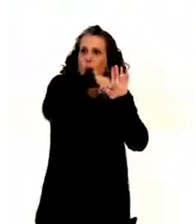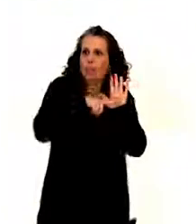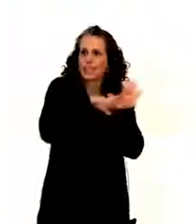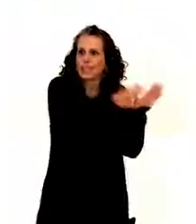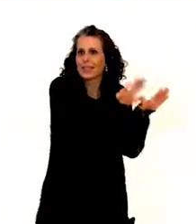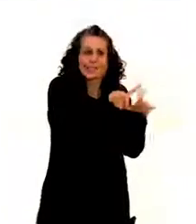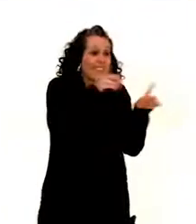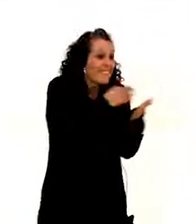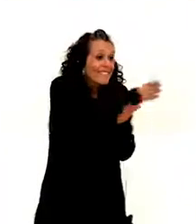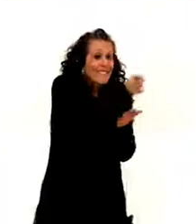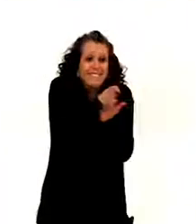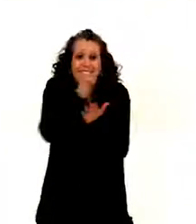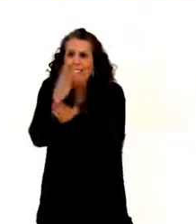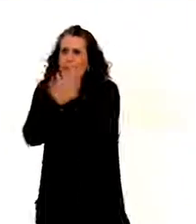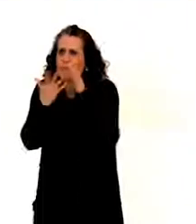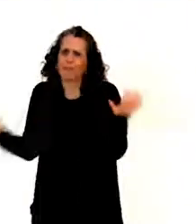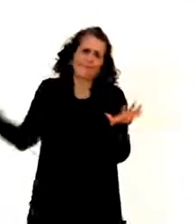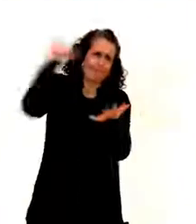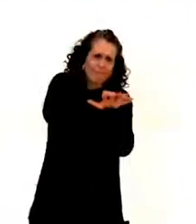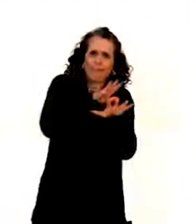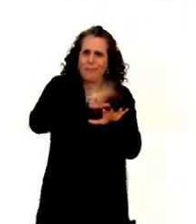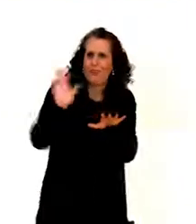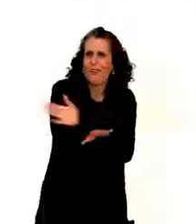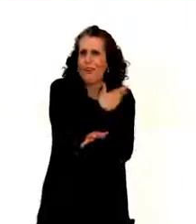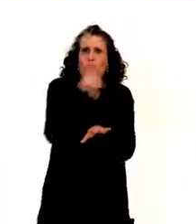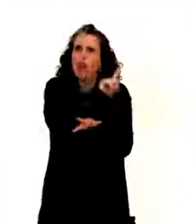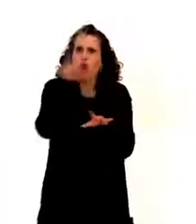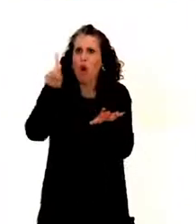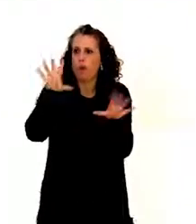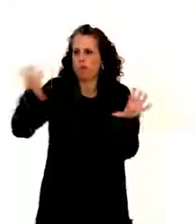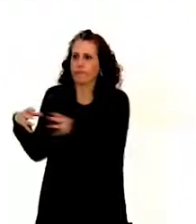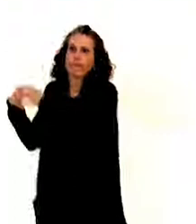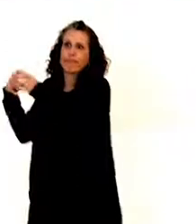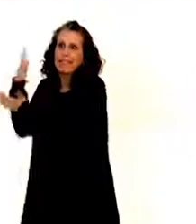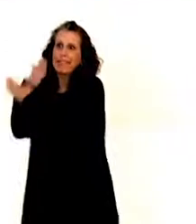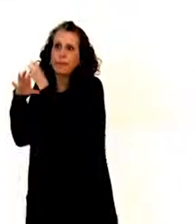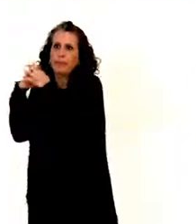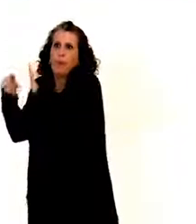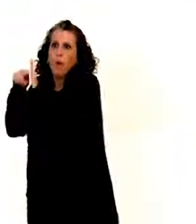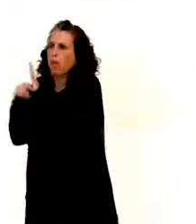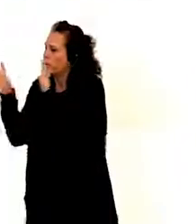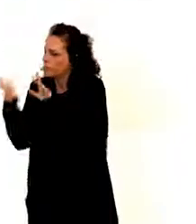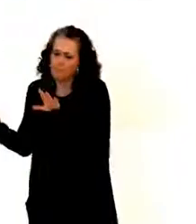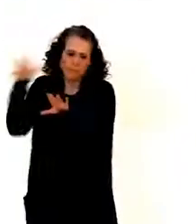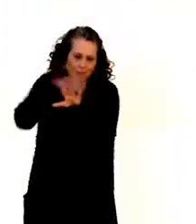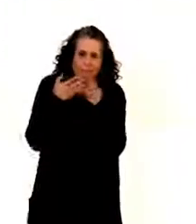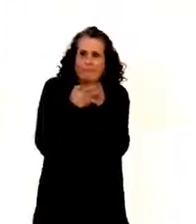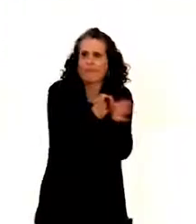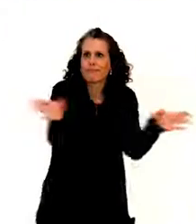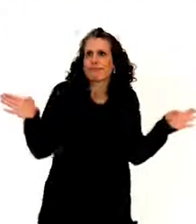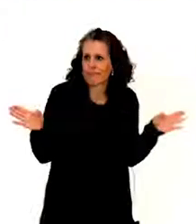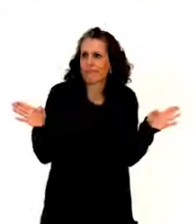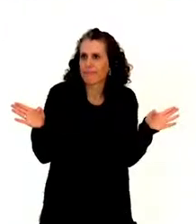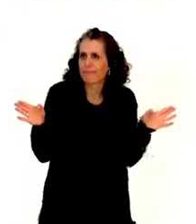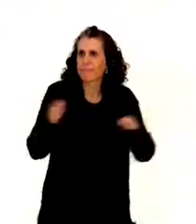say that there is no need. There is a need also for TwinTrack approach. All general policies which address